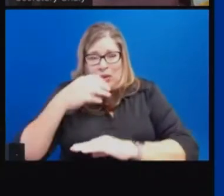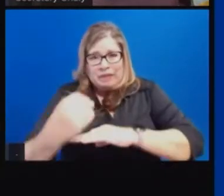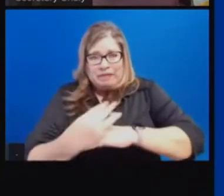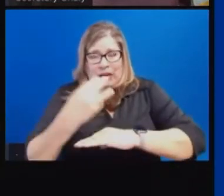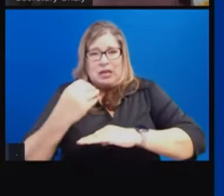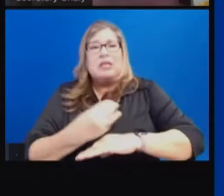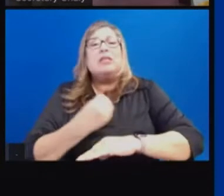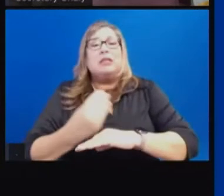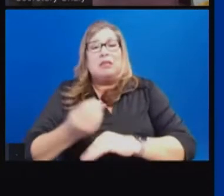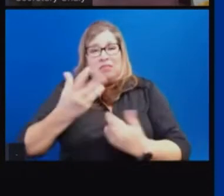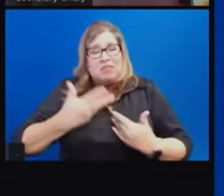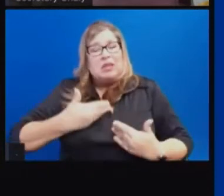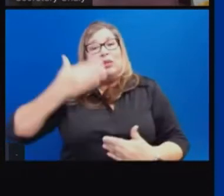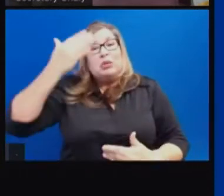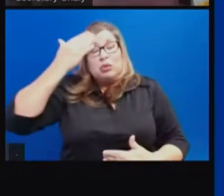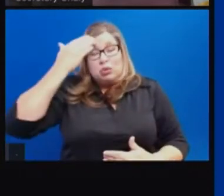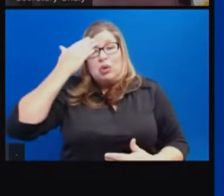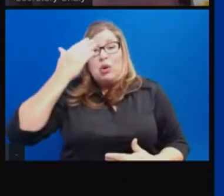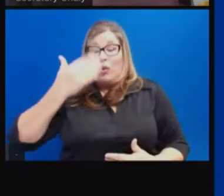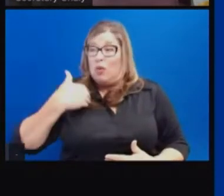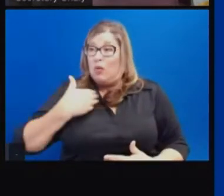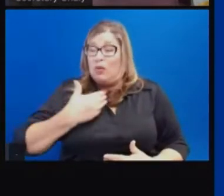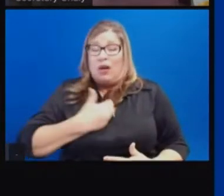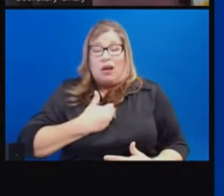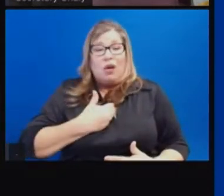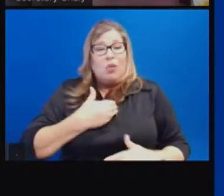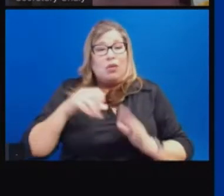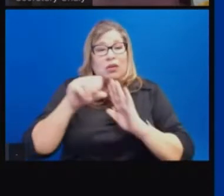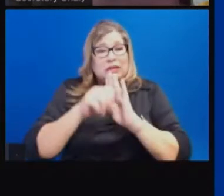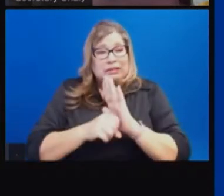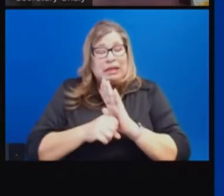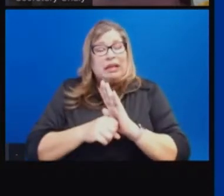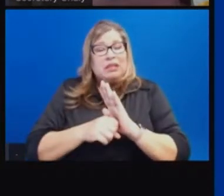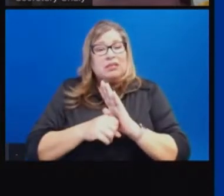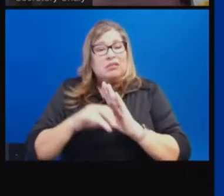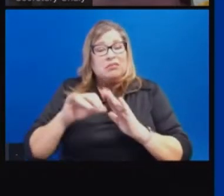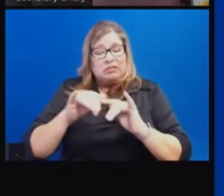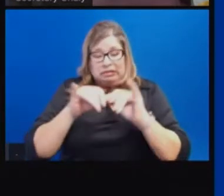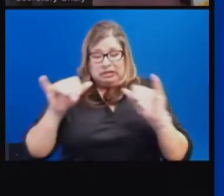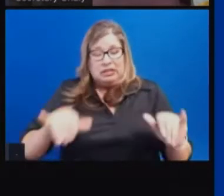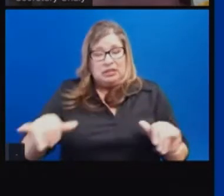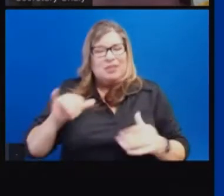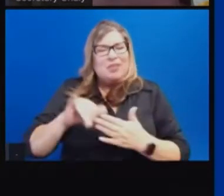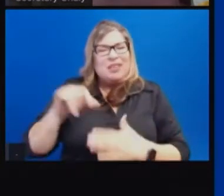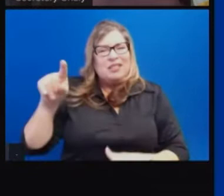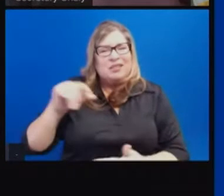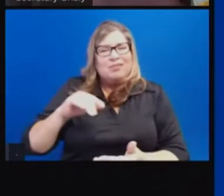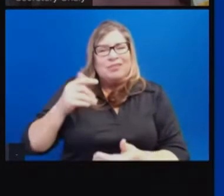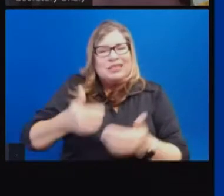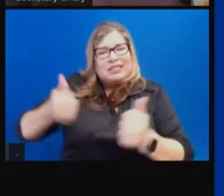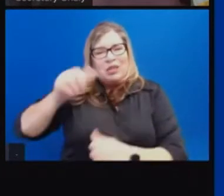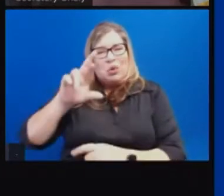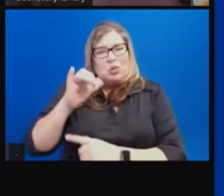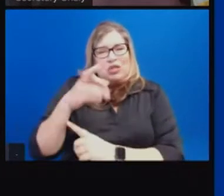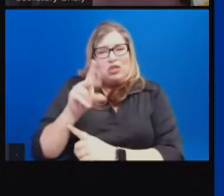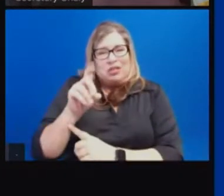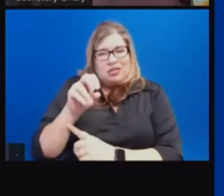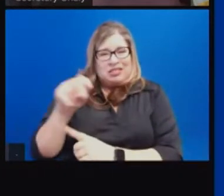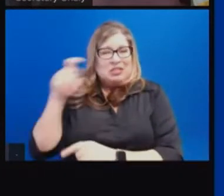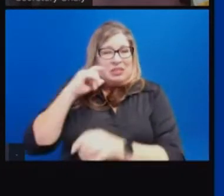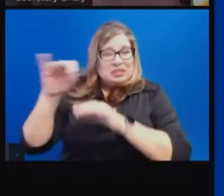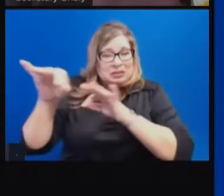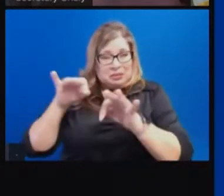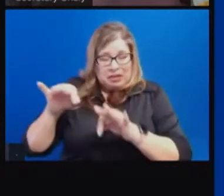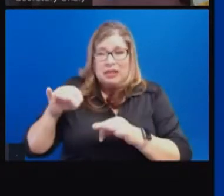network, which Secretary Richardson described, is more or less working as to the best of its